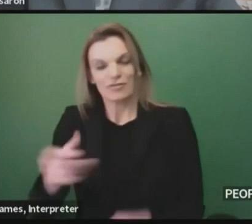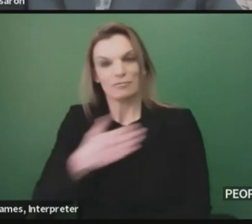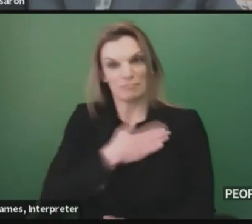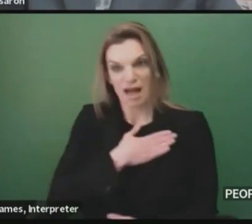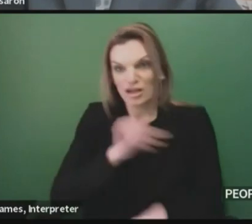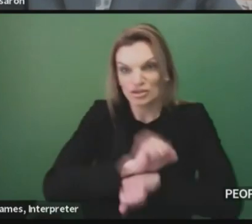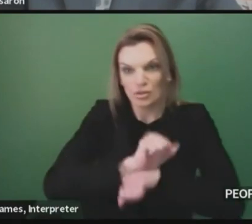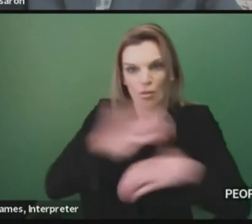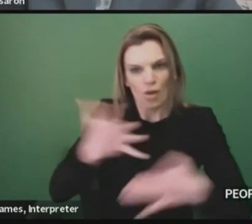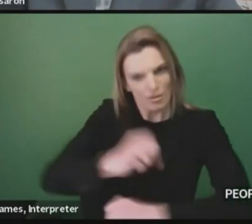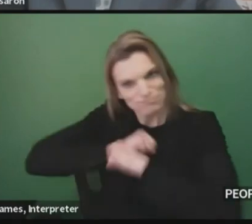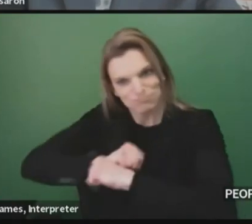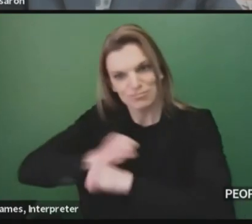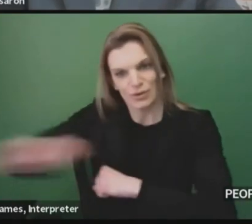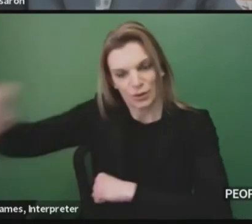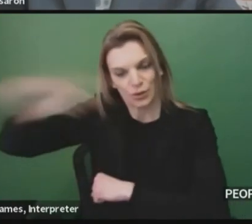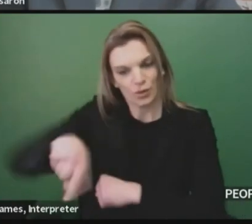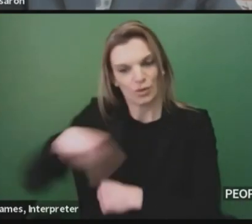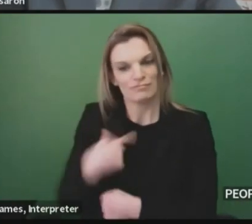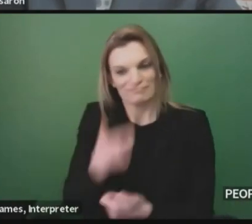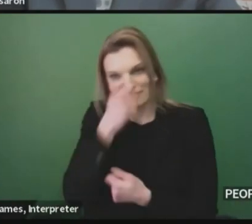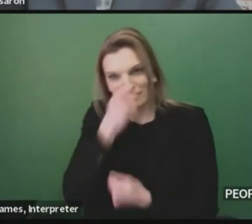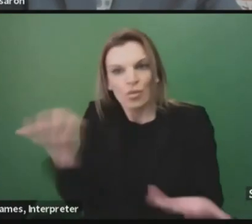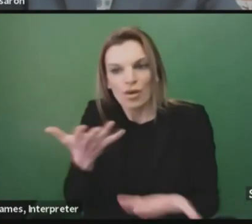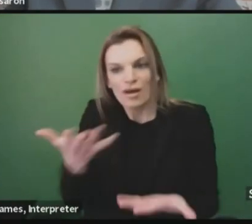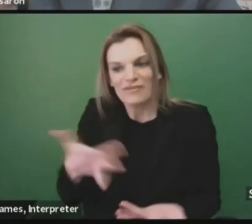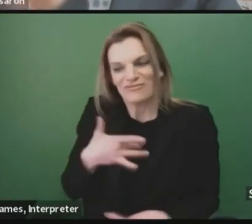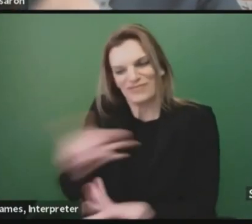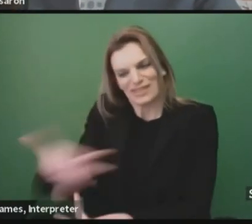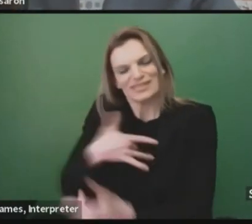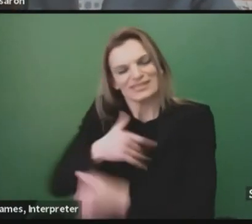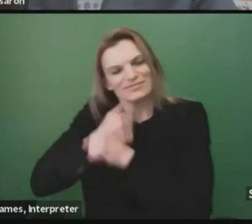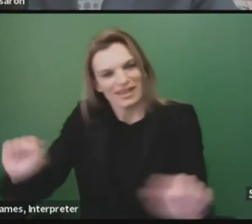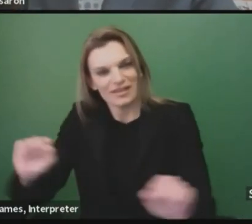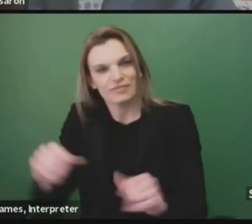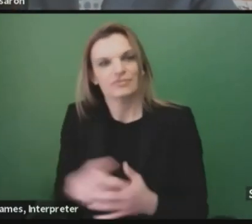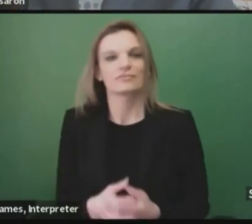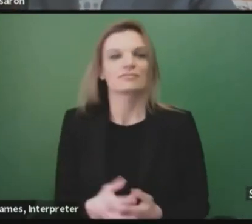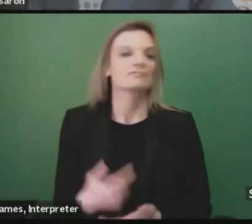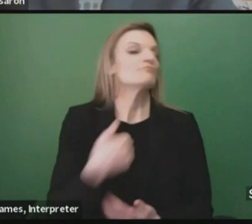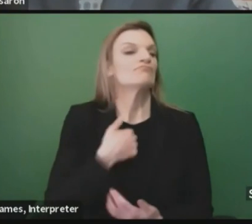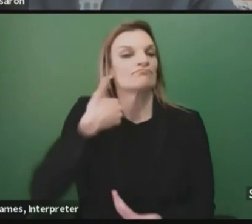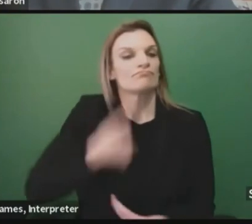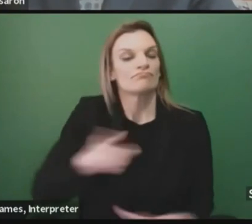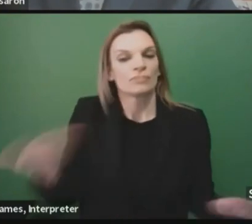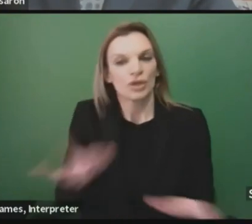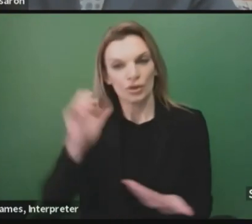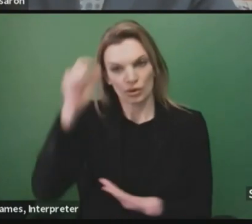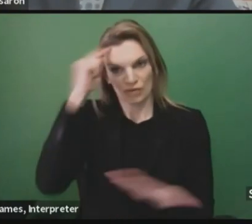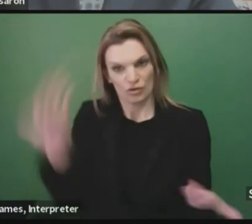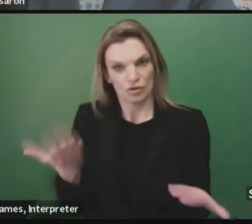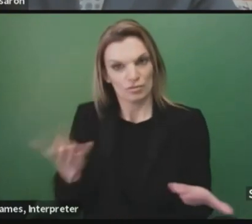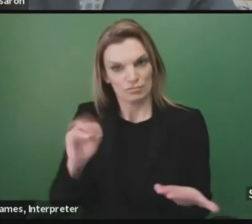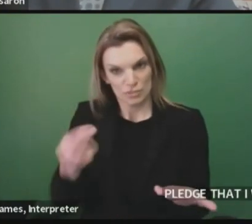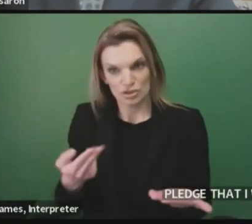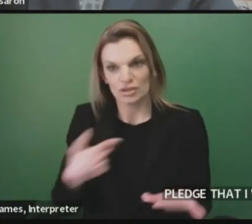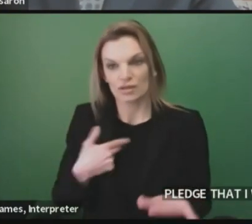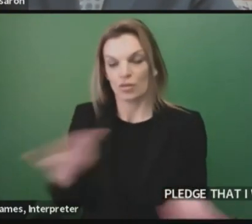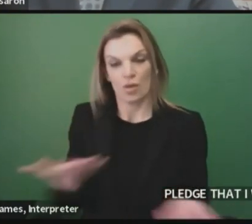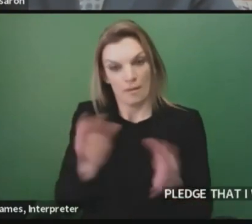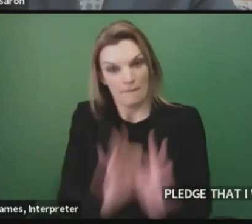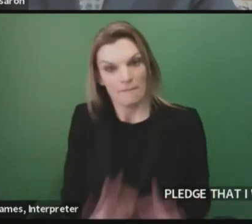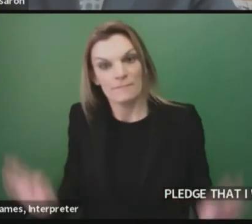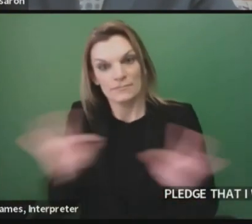everything in my power to give them the support that they need and deserve. As long as I'm governor, Michigan's families, frontline workers, and small